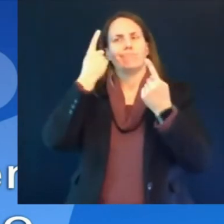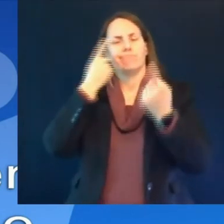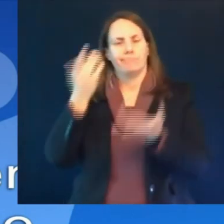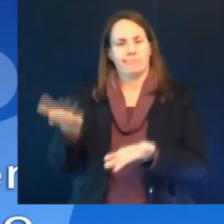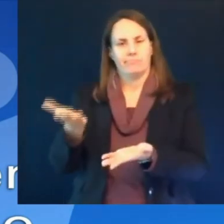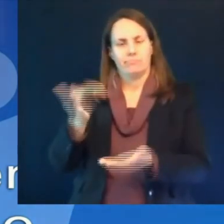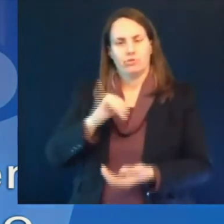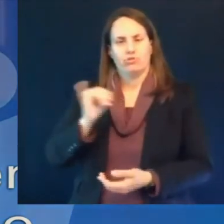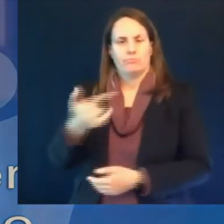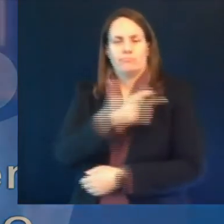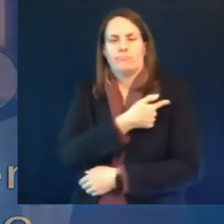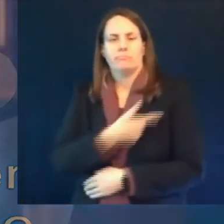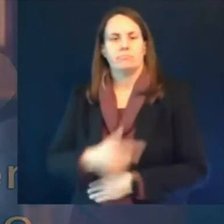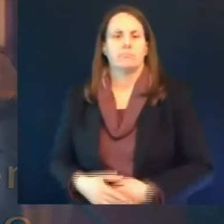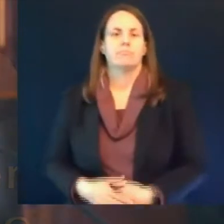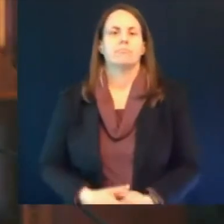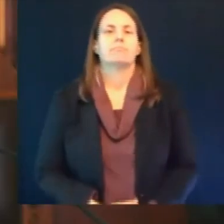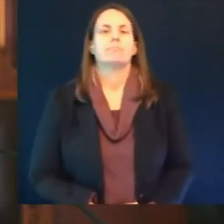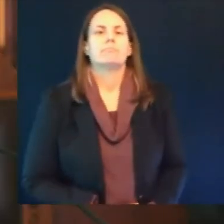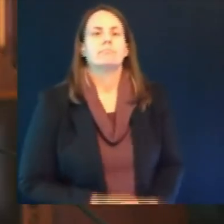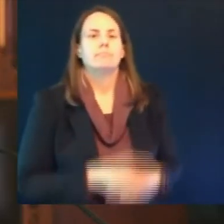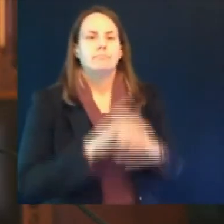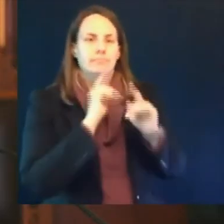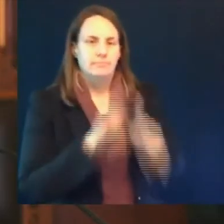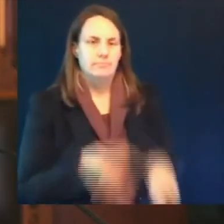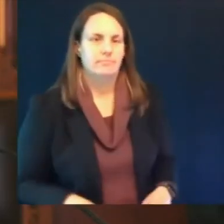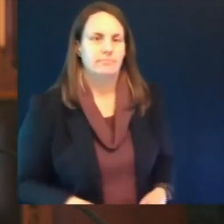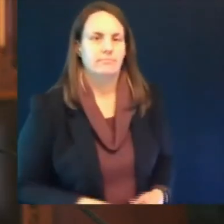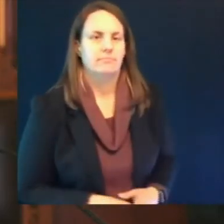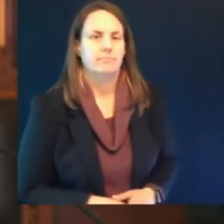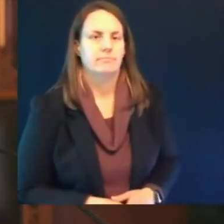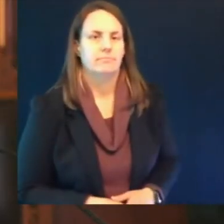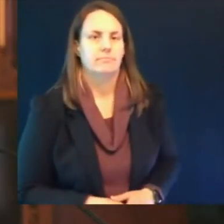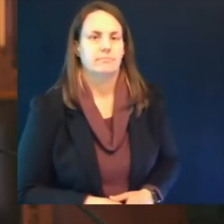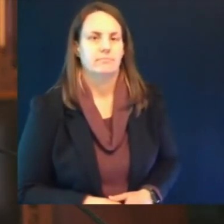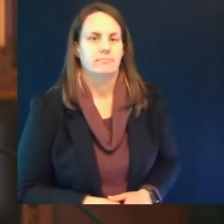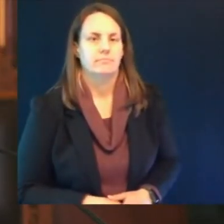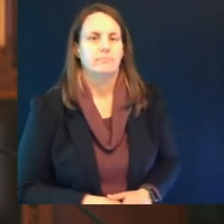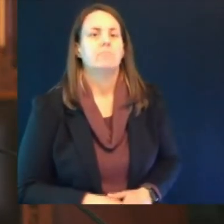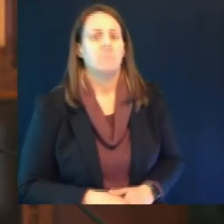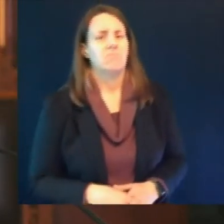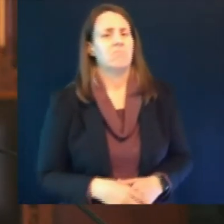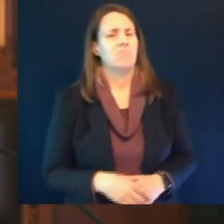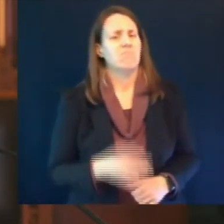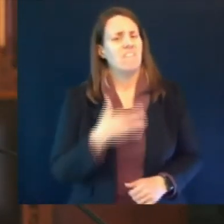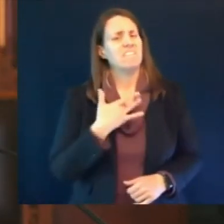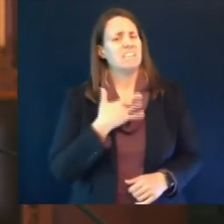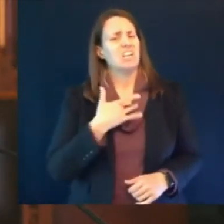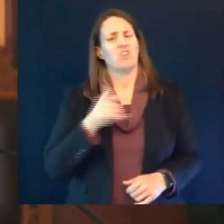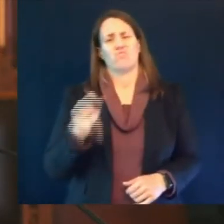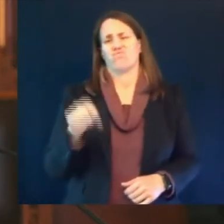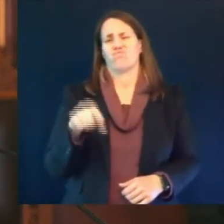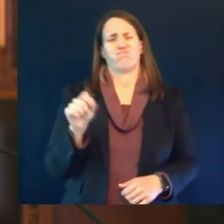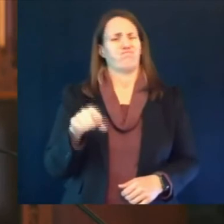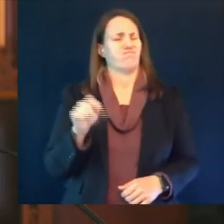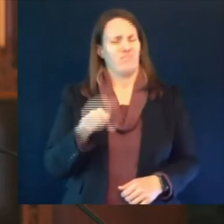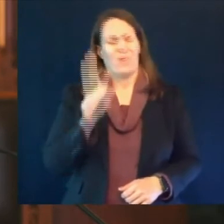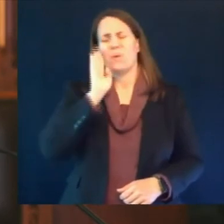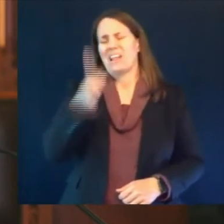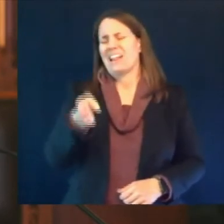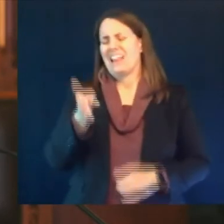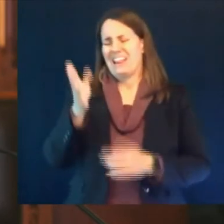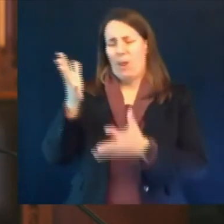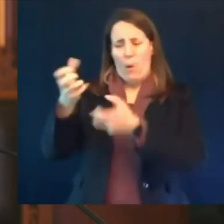well that confidence comes from the fact that these are rare events that we've given nearly 6.8 million doses